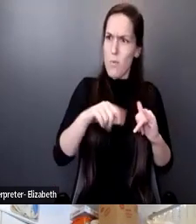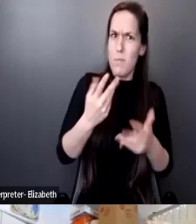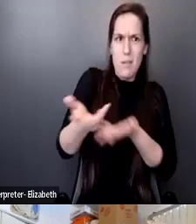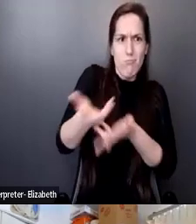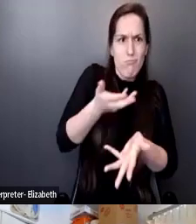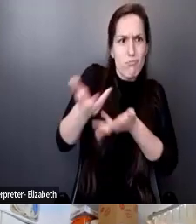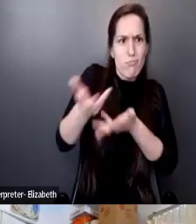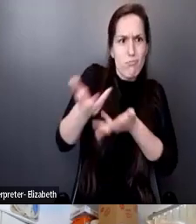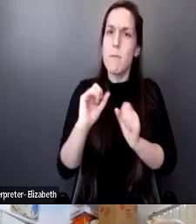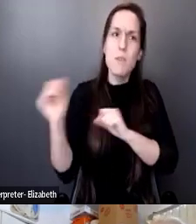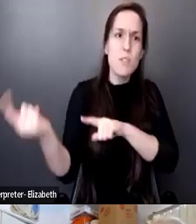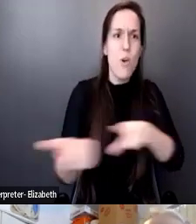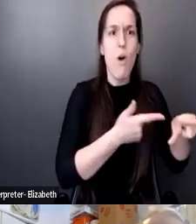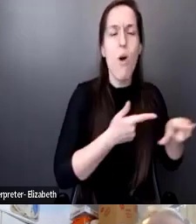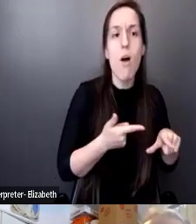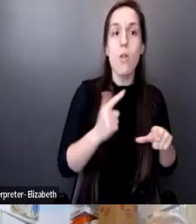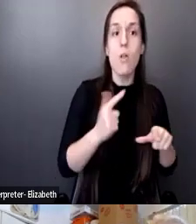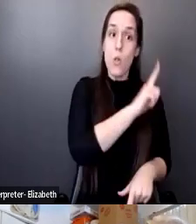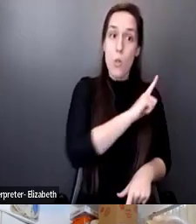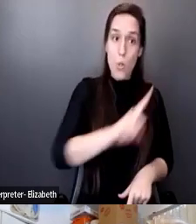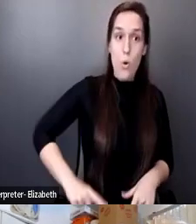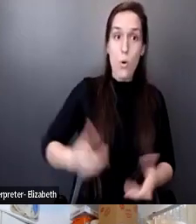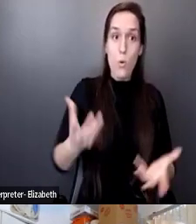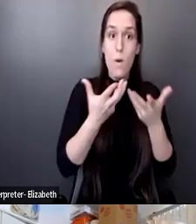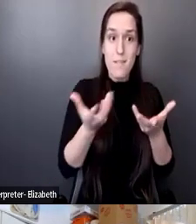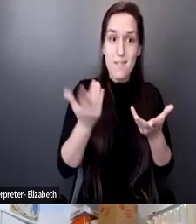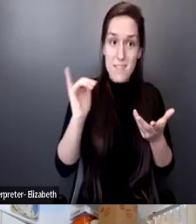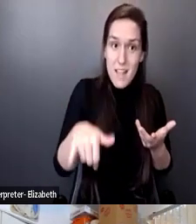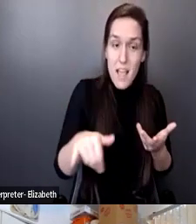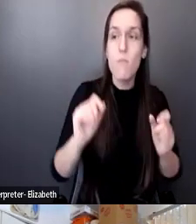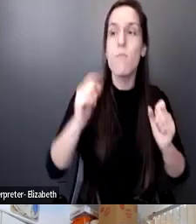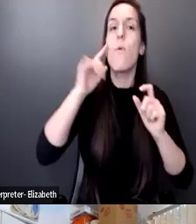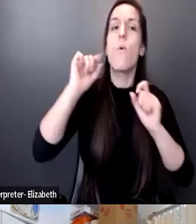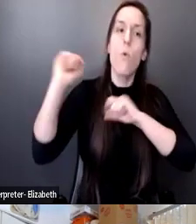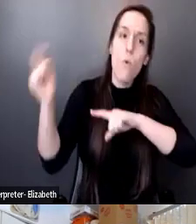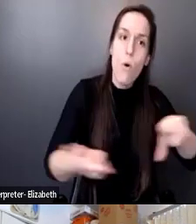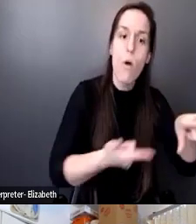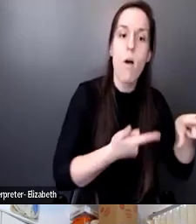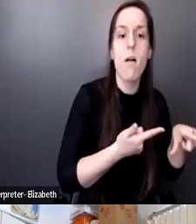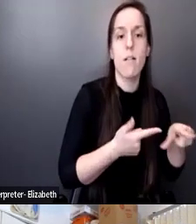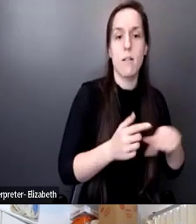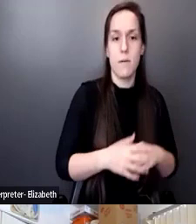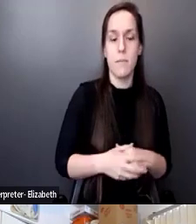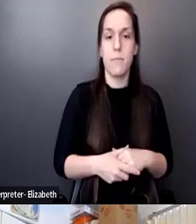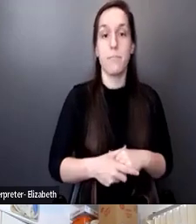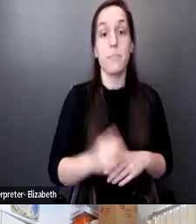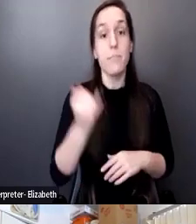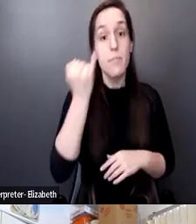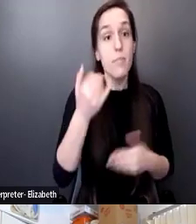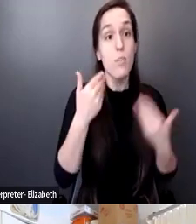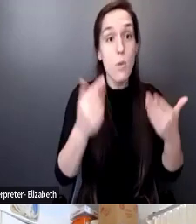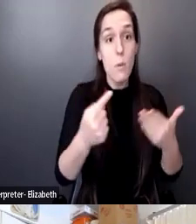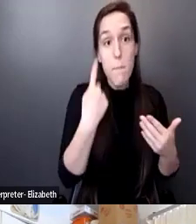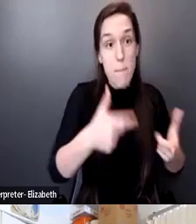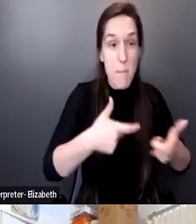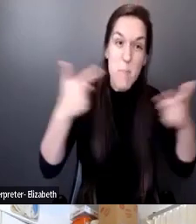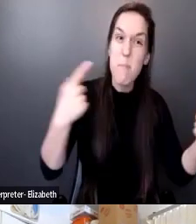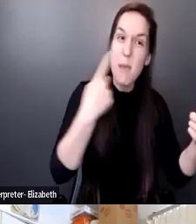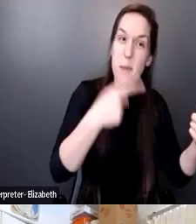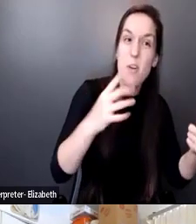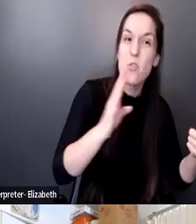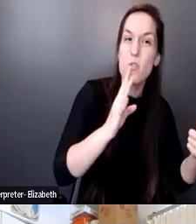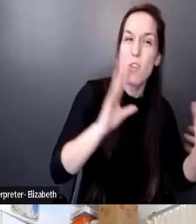know? The Lord wants us to do that with every one of us. So if you have a big mouth, utilize your big mouth